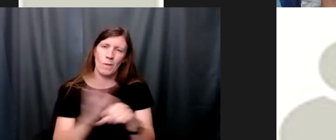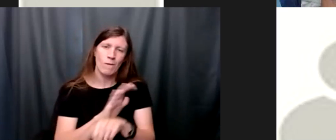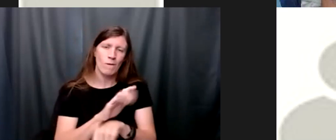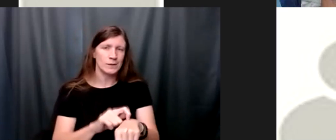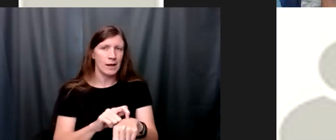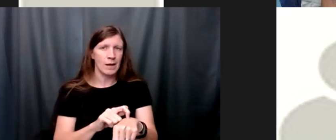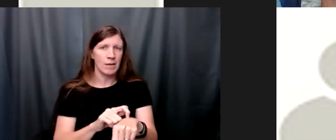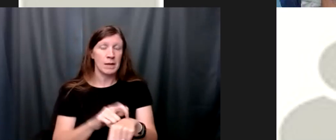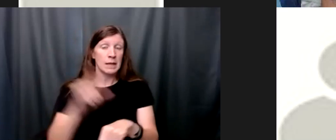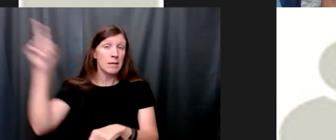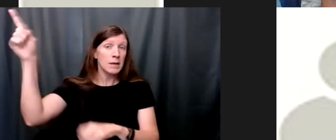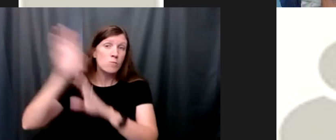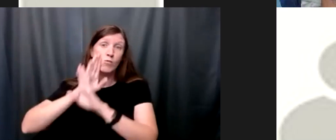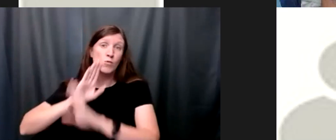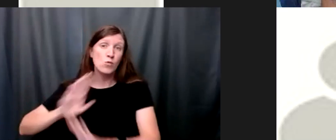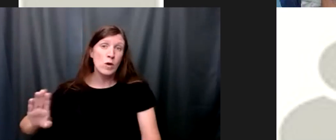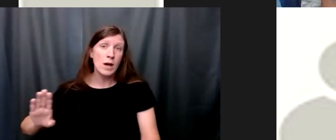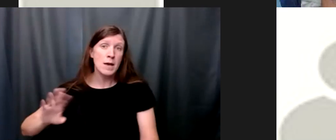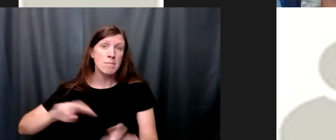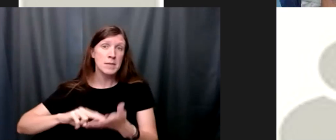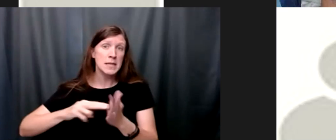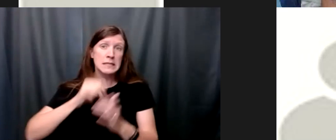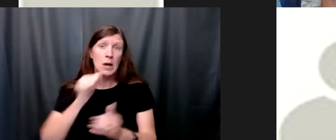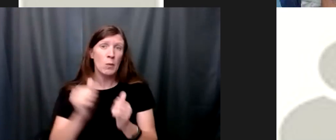silence doesn't mean that he's not with us